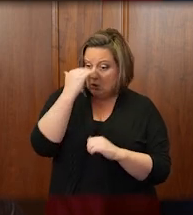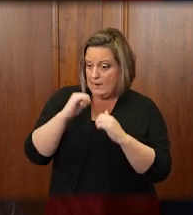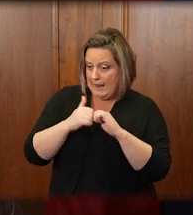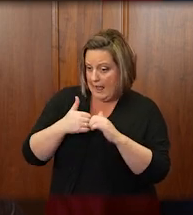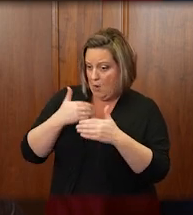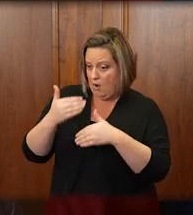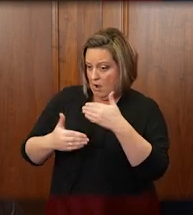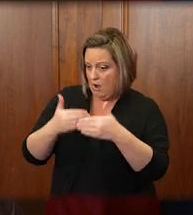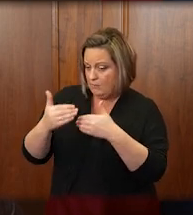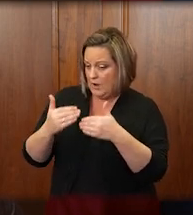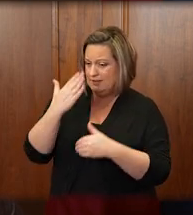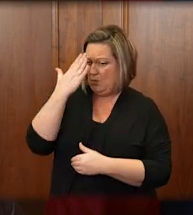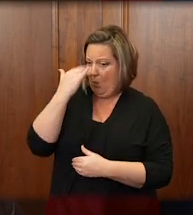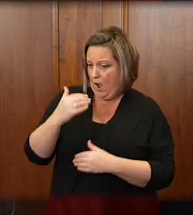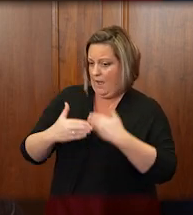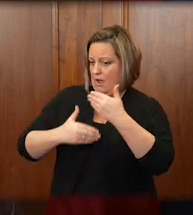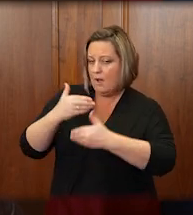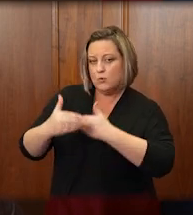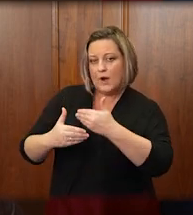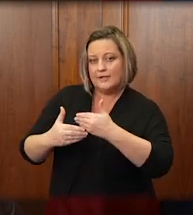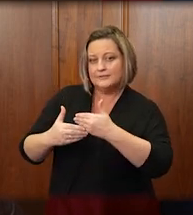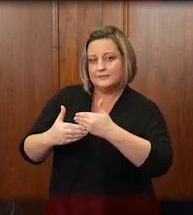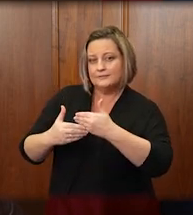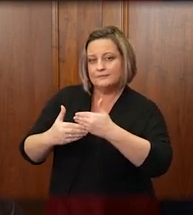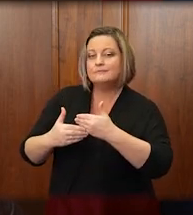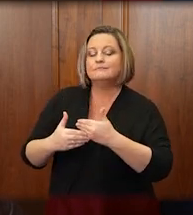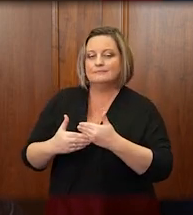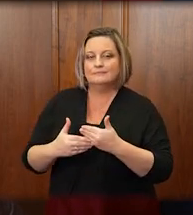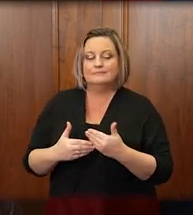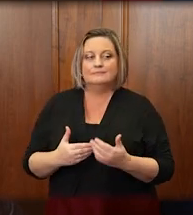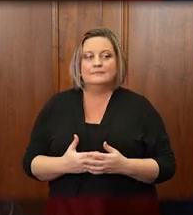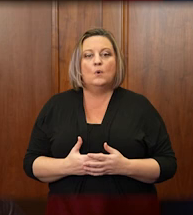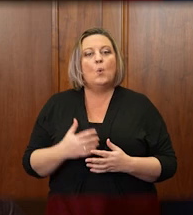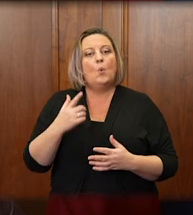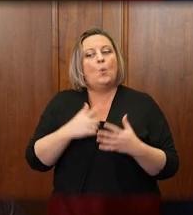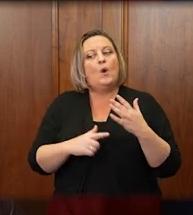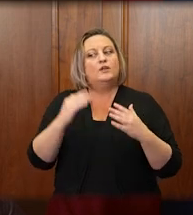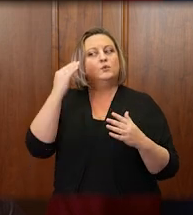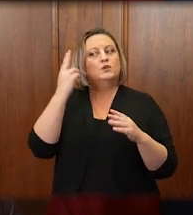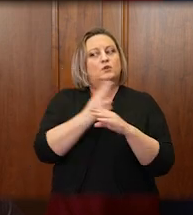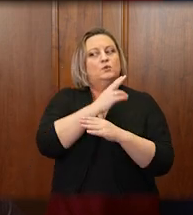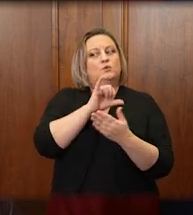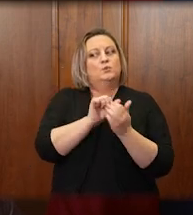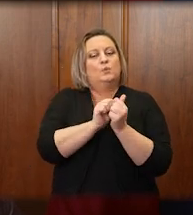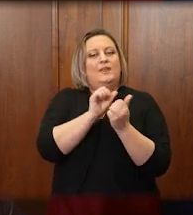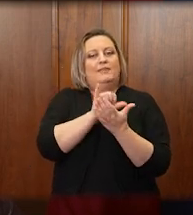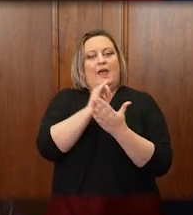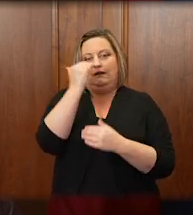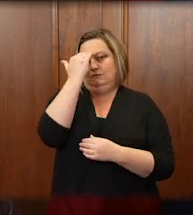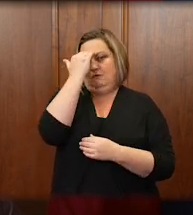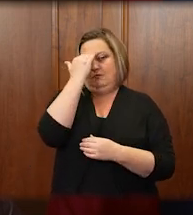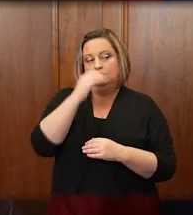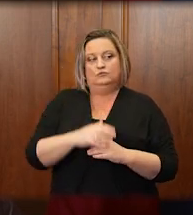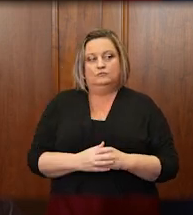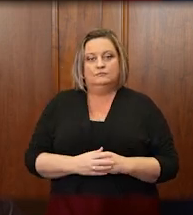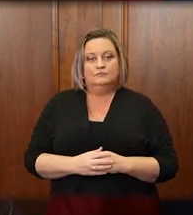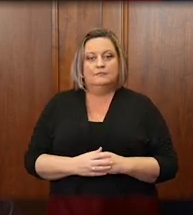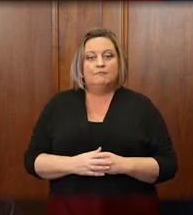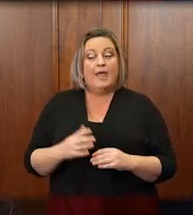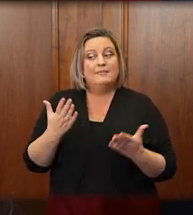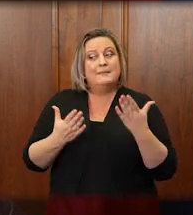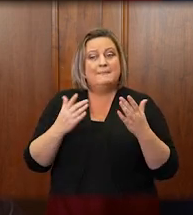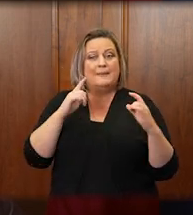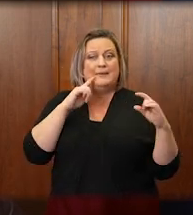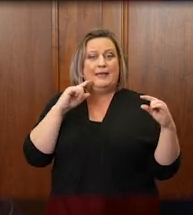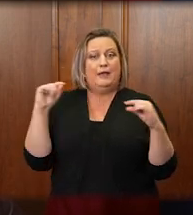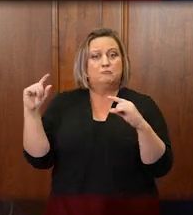and why it does so might be a good starting place and that the knowledge base of a disgruntled litigant or rumor may not